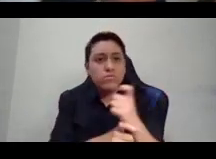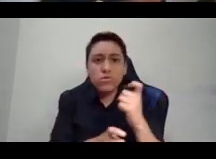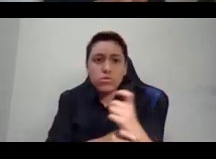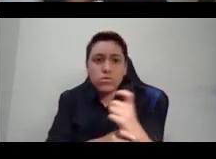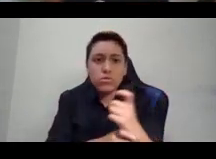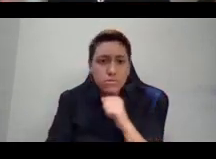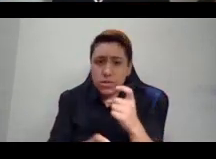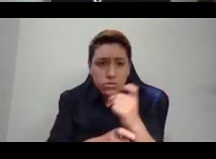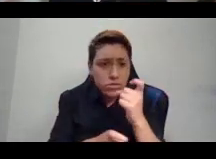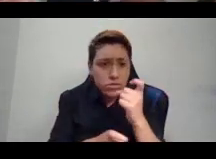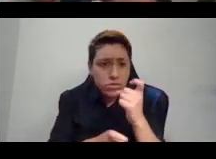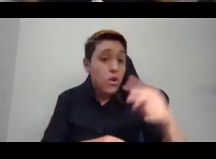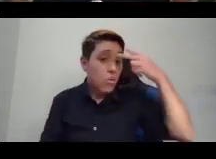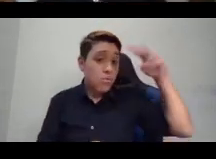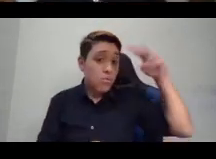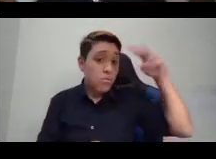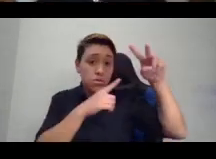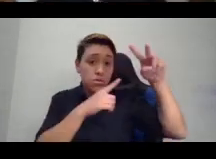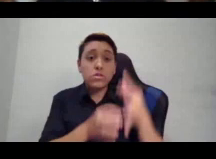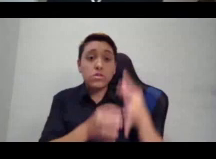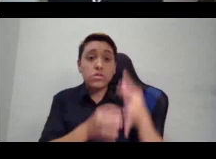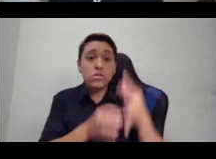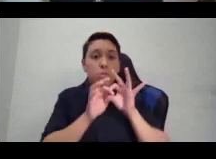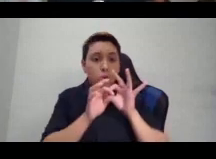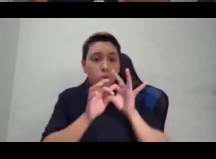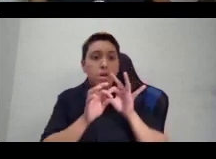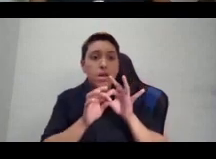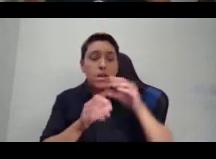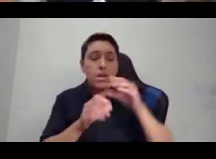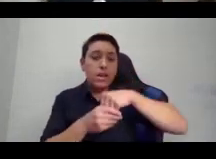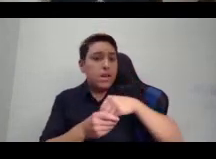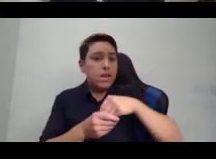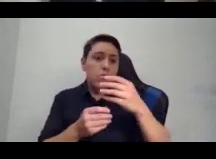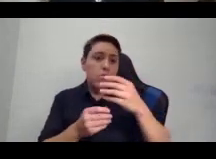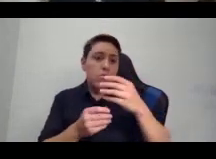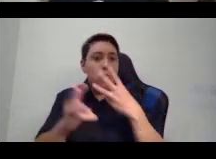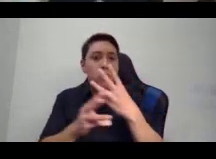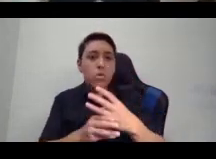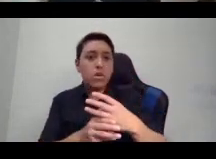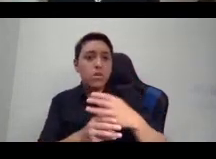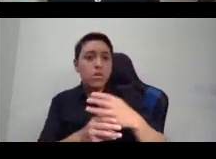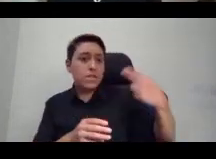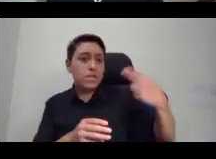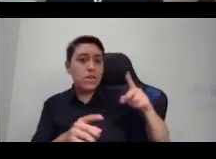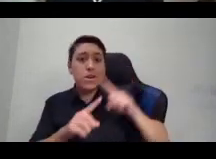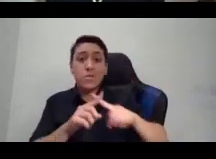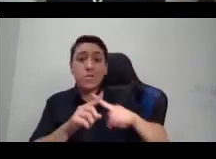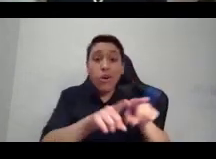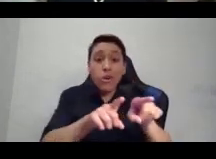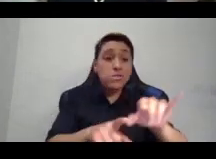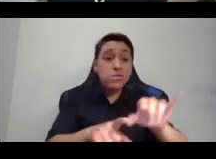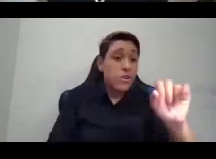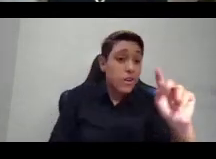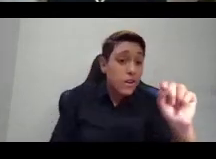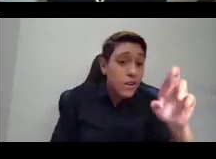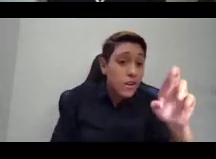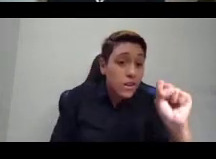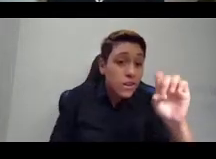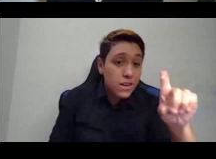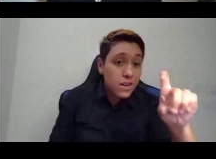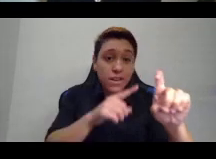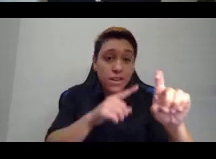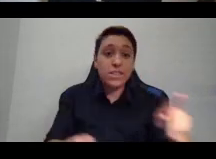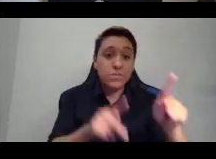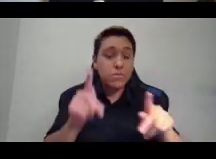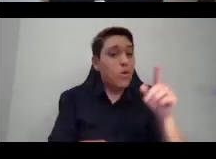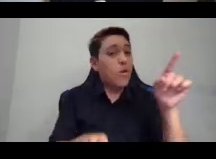Mexico is extremely important and central to world history. And so are intersex people as more than 1.7 percent of